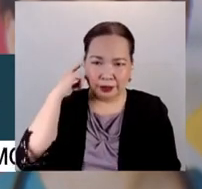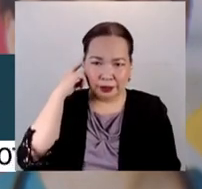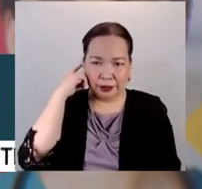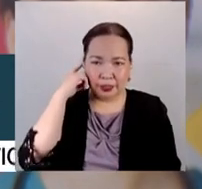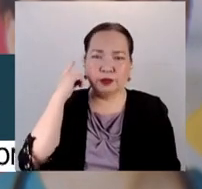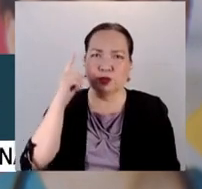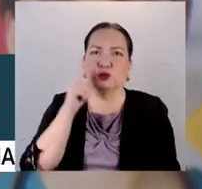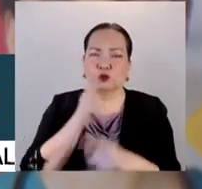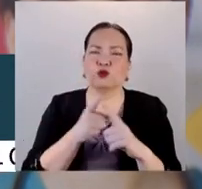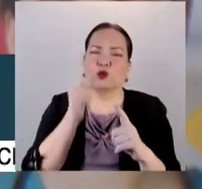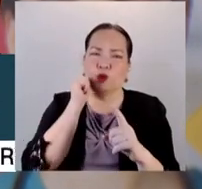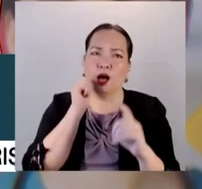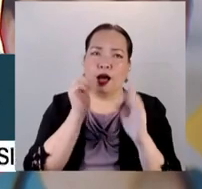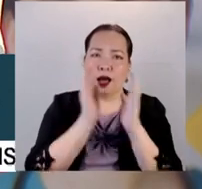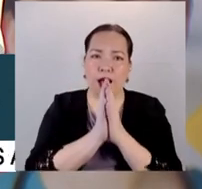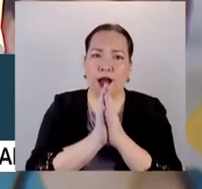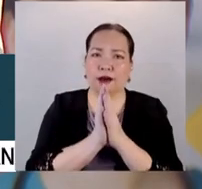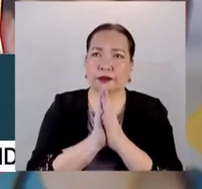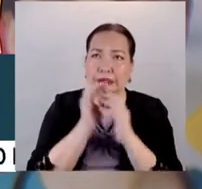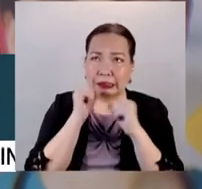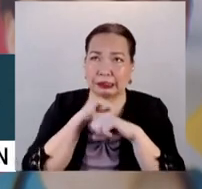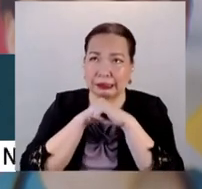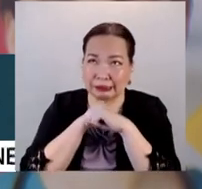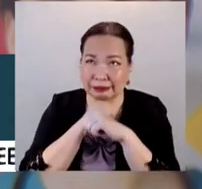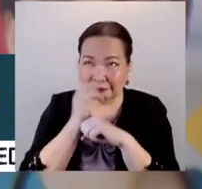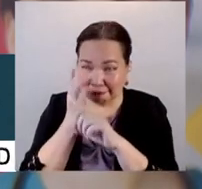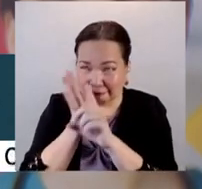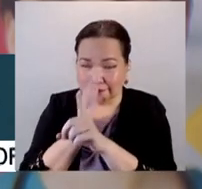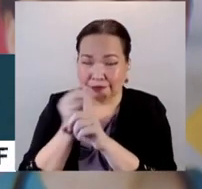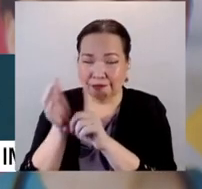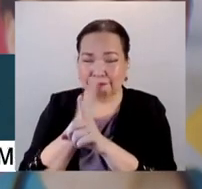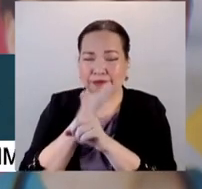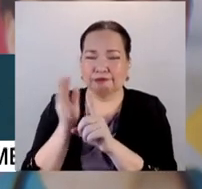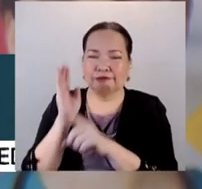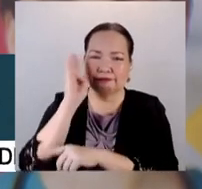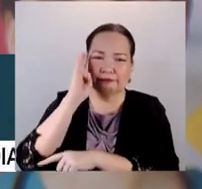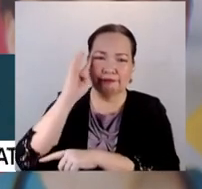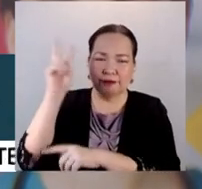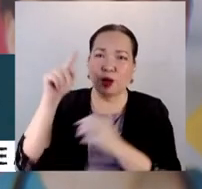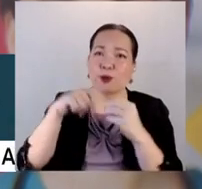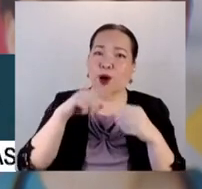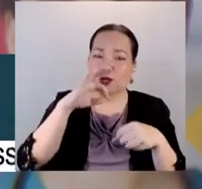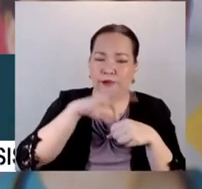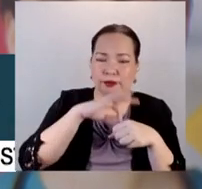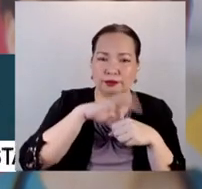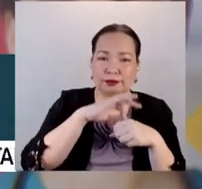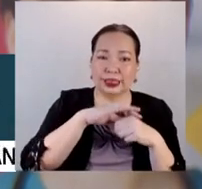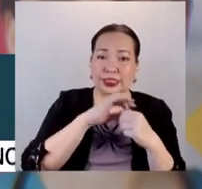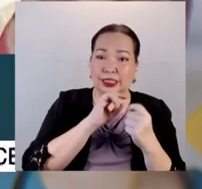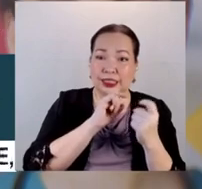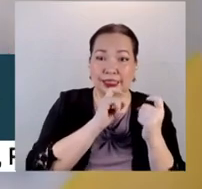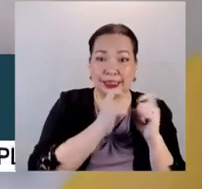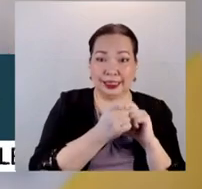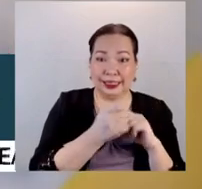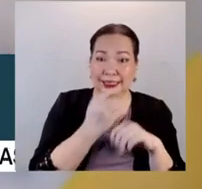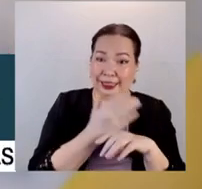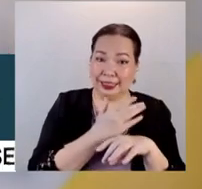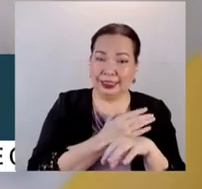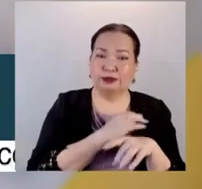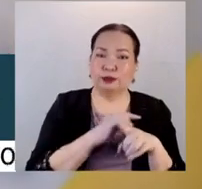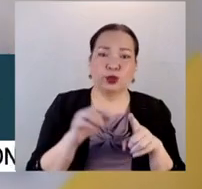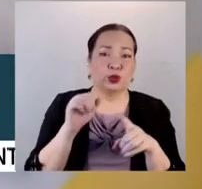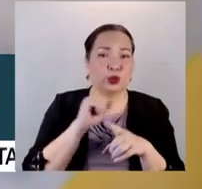or ask for the support. I'm going to get when it comes to electoral reforms. But definitely, it's an entire